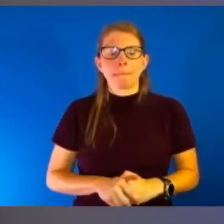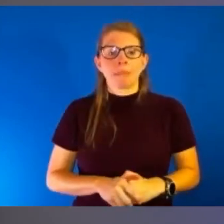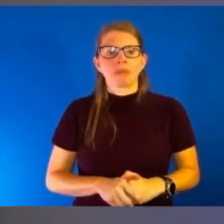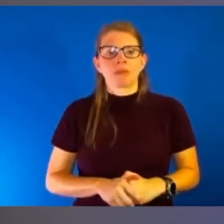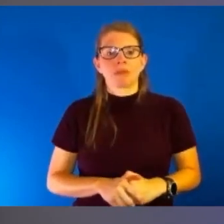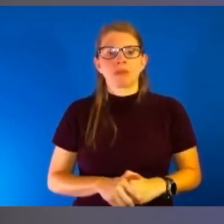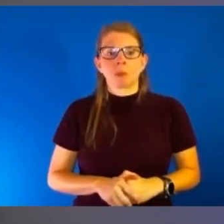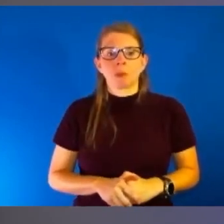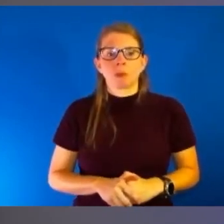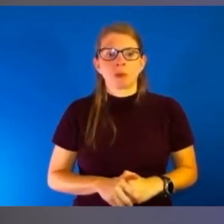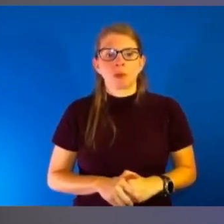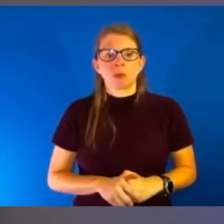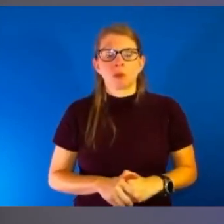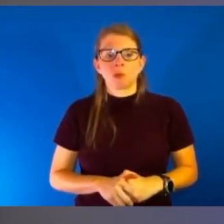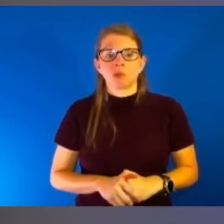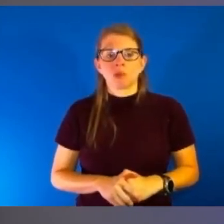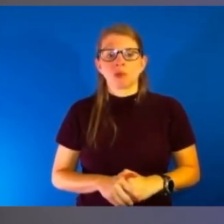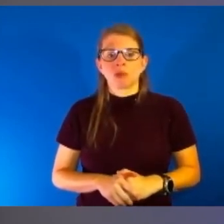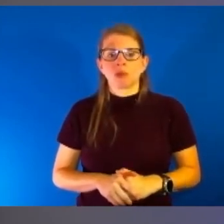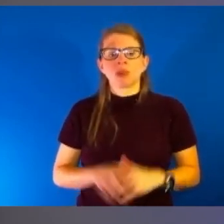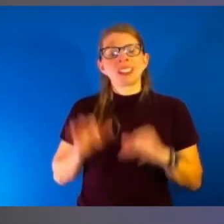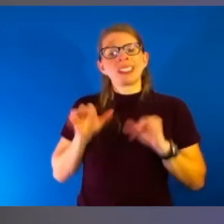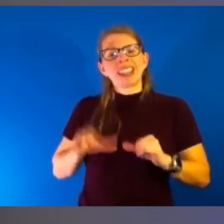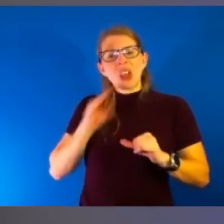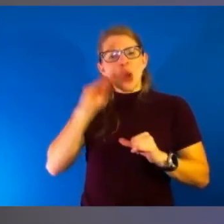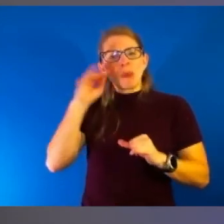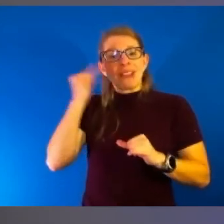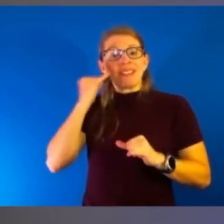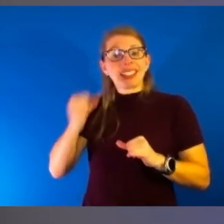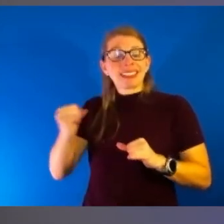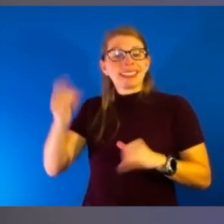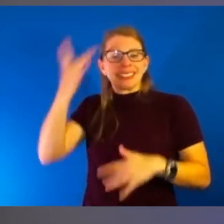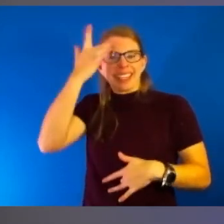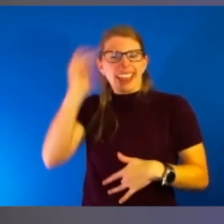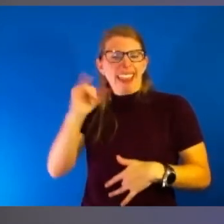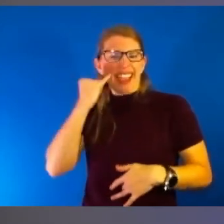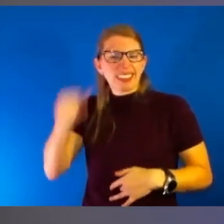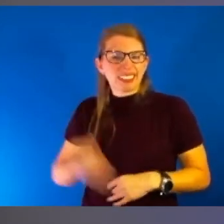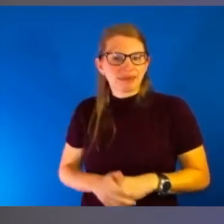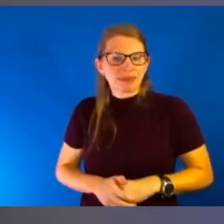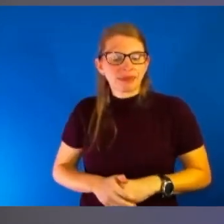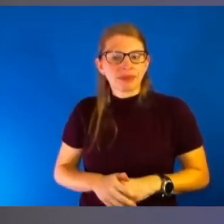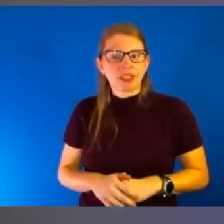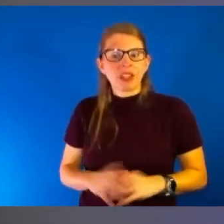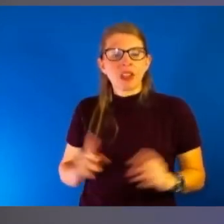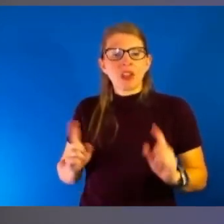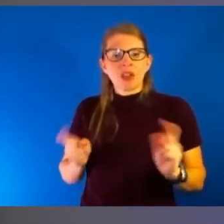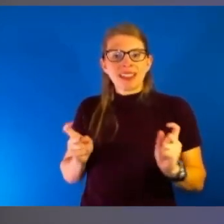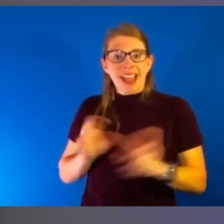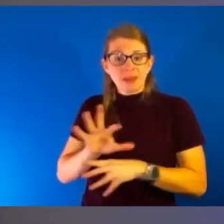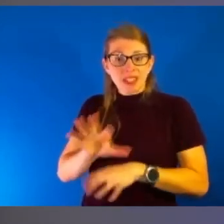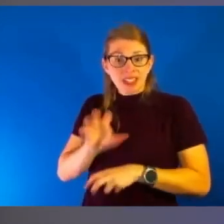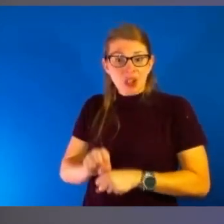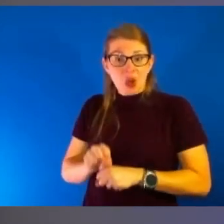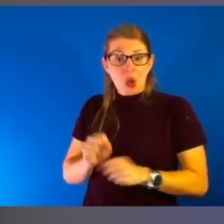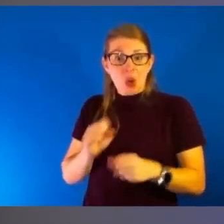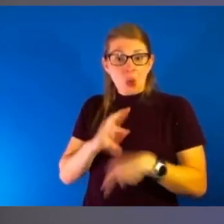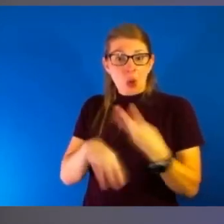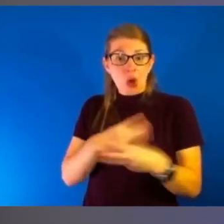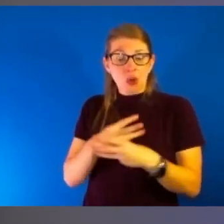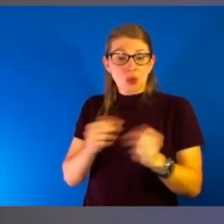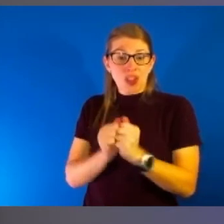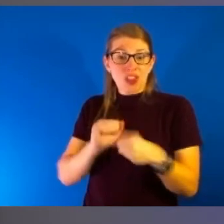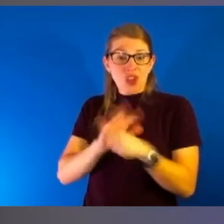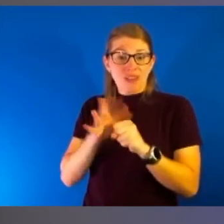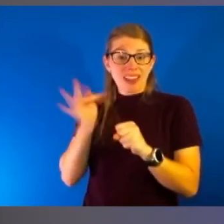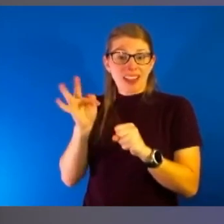we'll have to stay home if we're sick. So even though I think we are adapting to a world with COVID-19, some things will